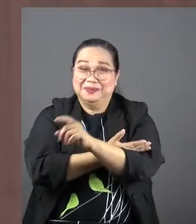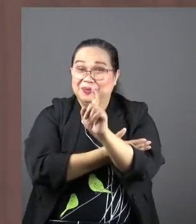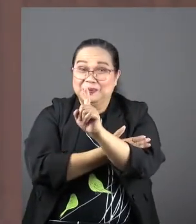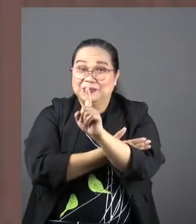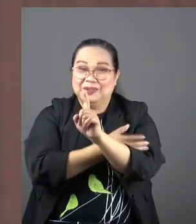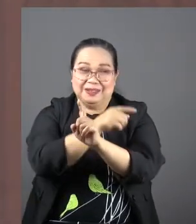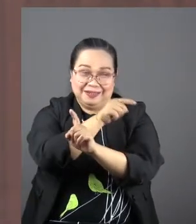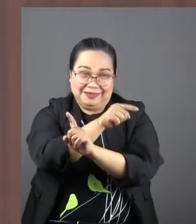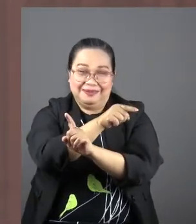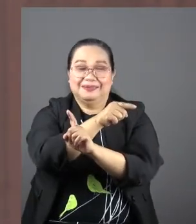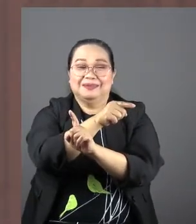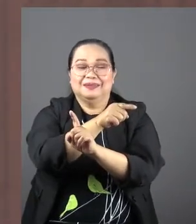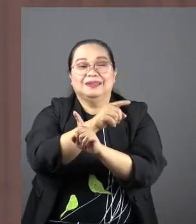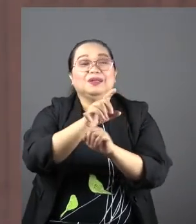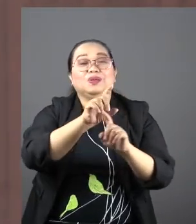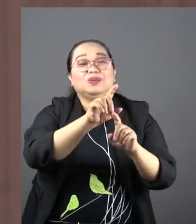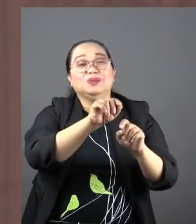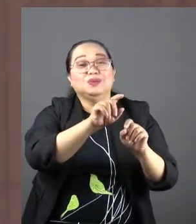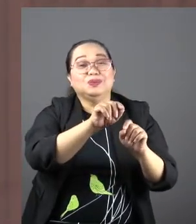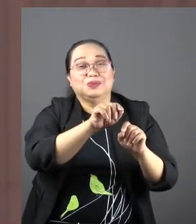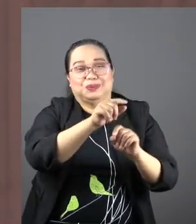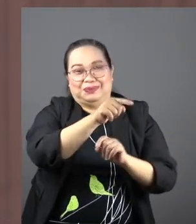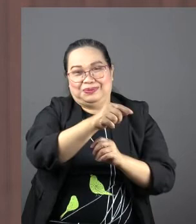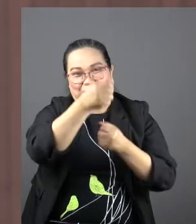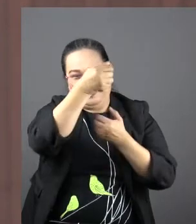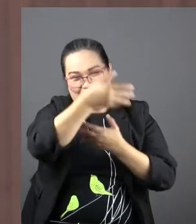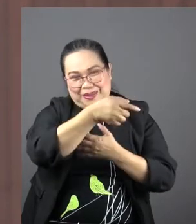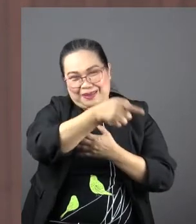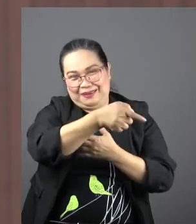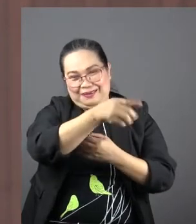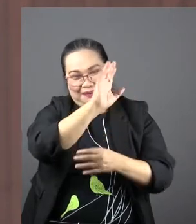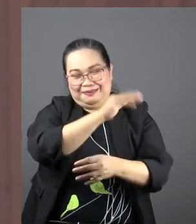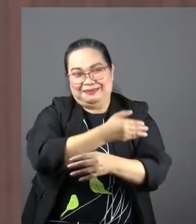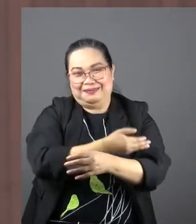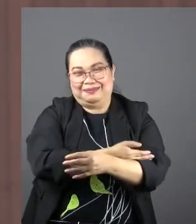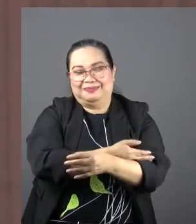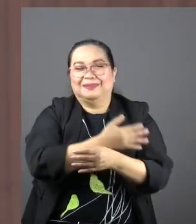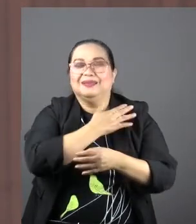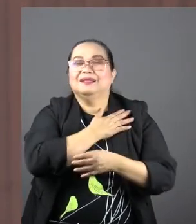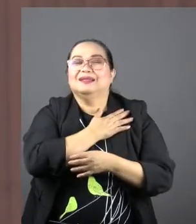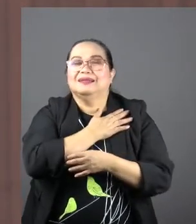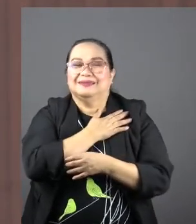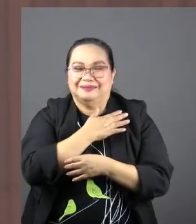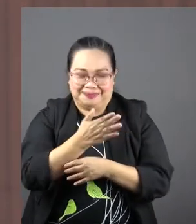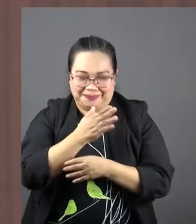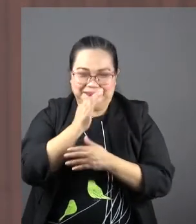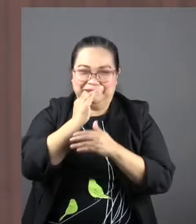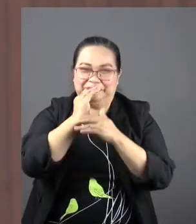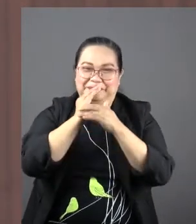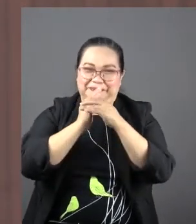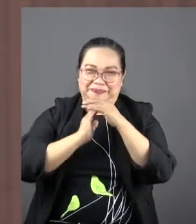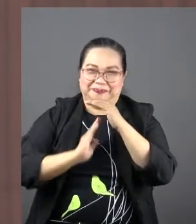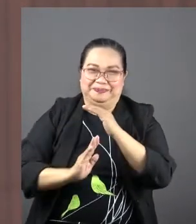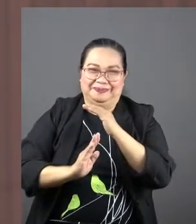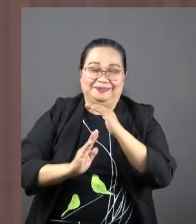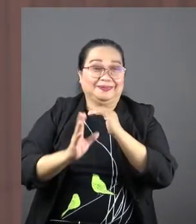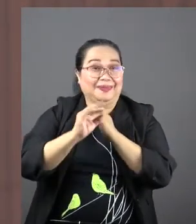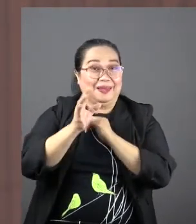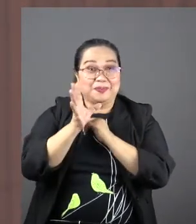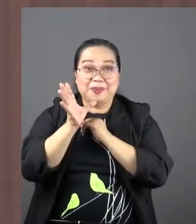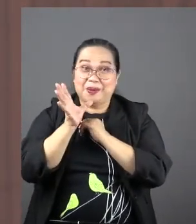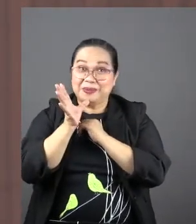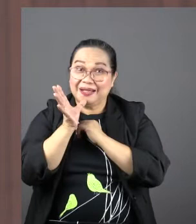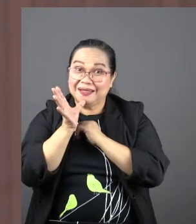tells you do it. This is Mary. This is her sacrificial humility. And moms